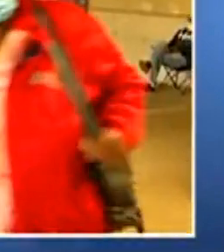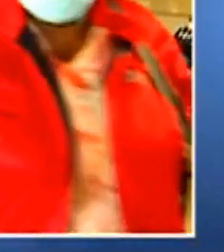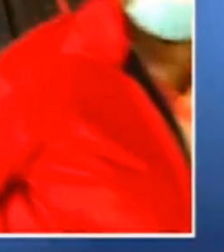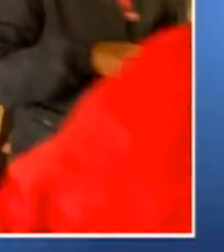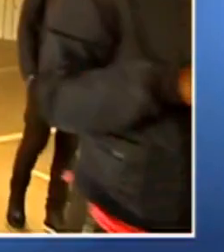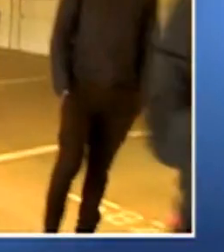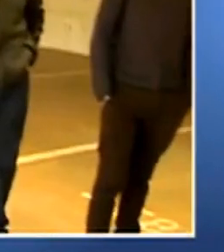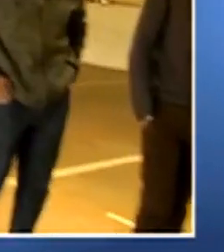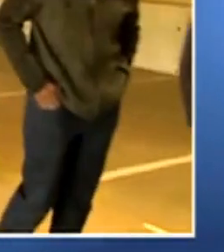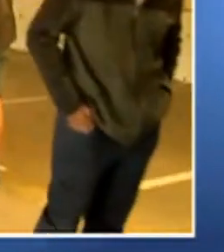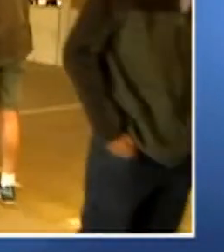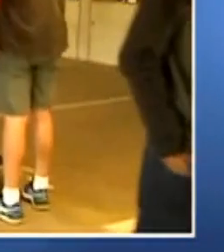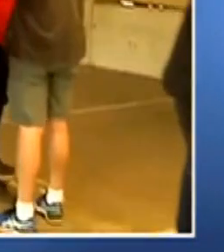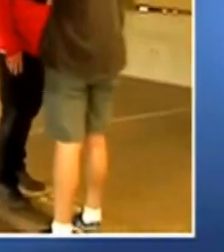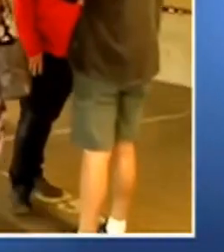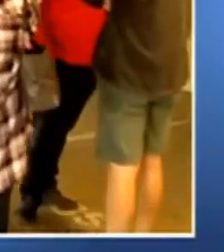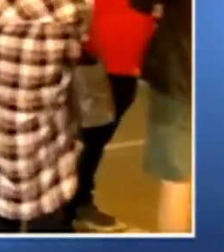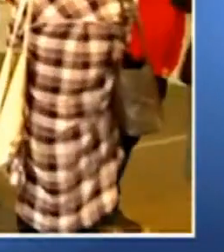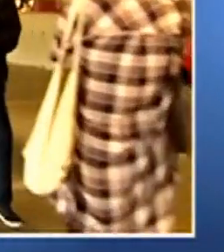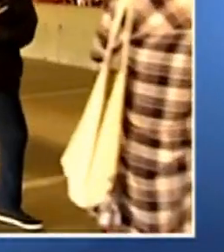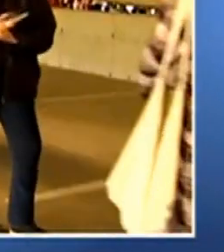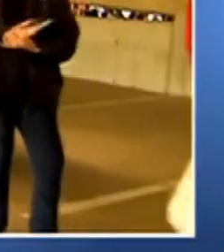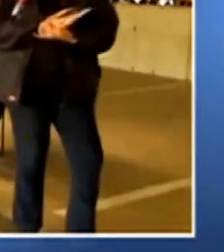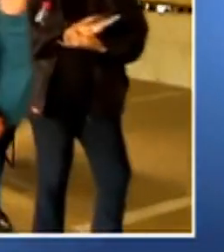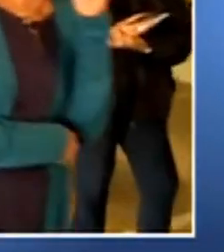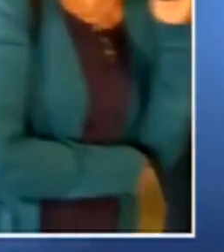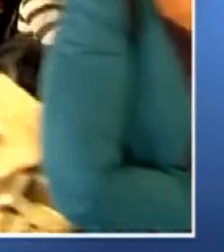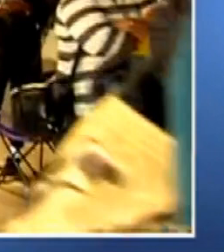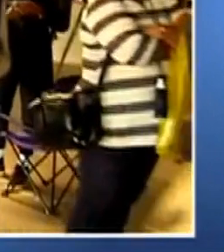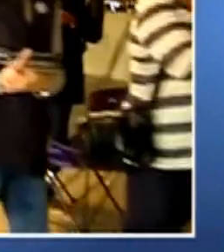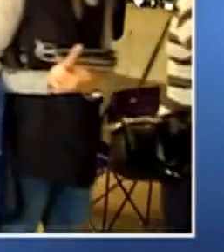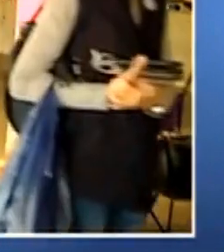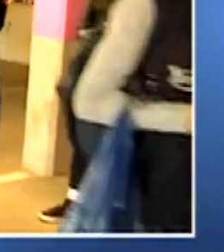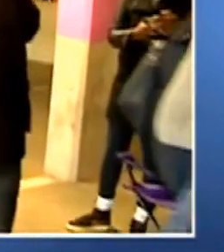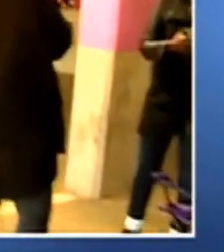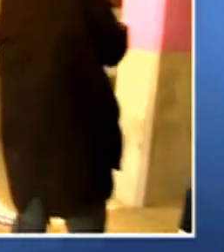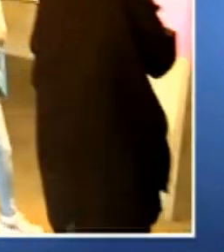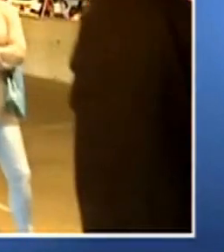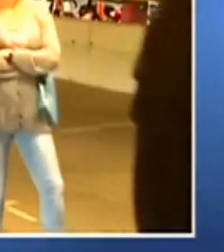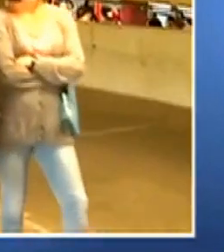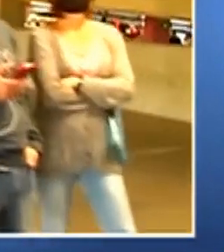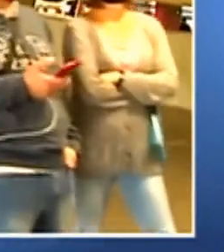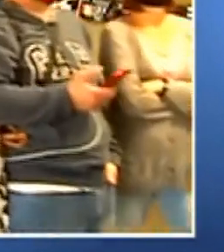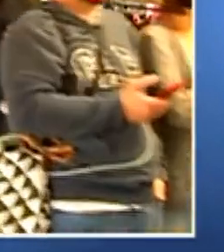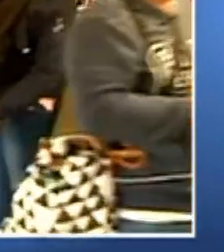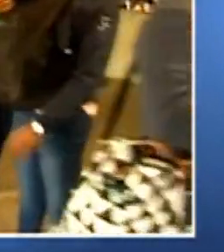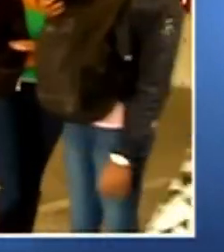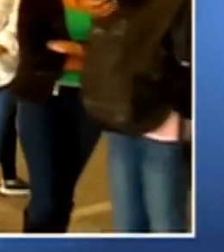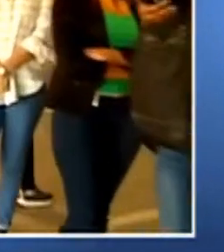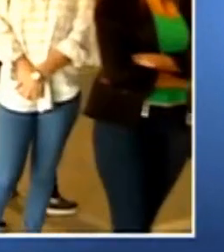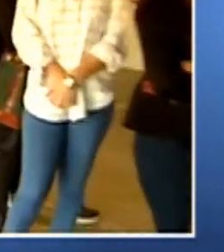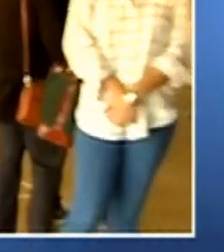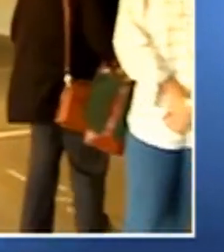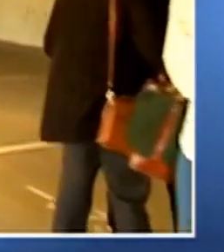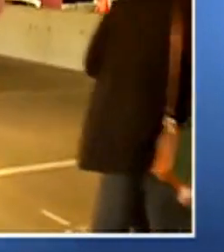months, with the minister saying they want to reach as many people as possible and then build up the immunity because the evidence coming from the UK has shown